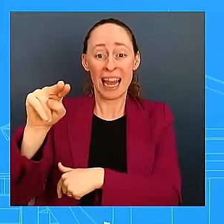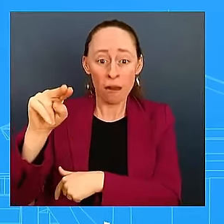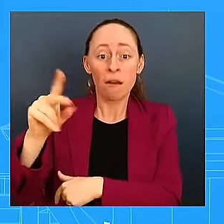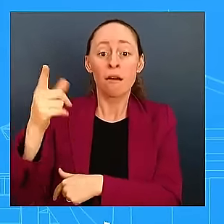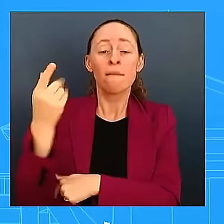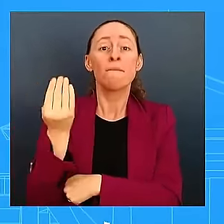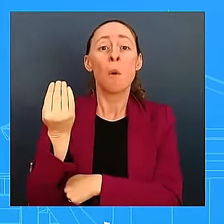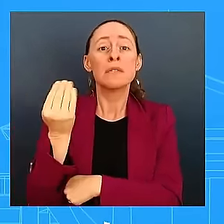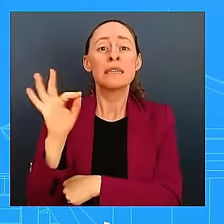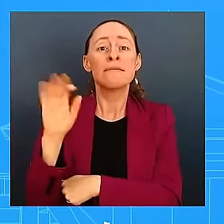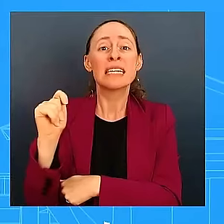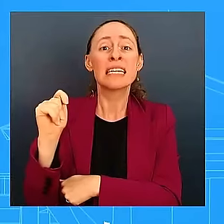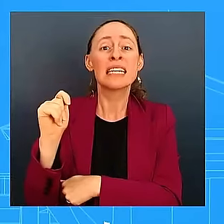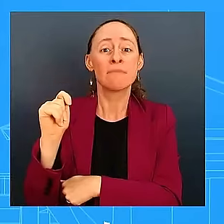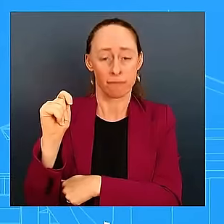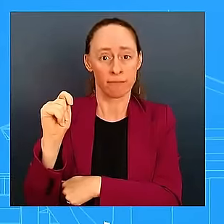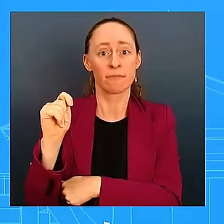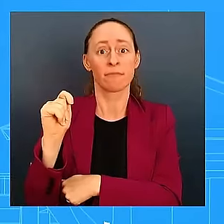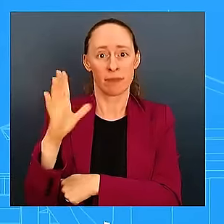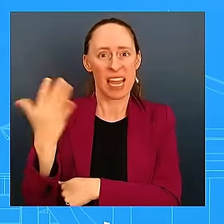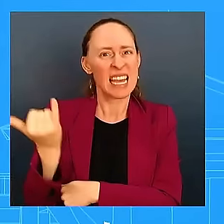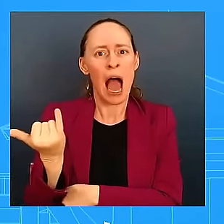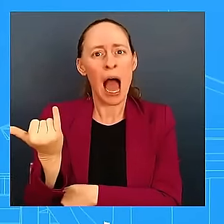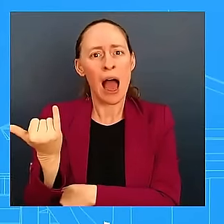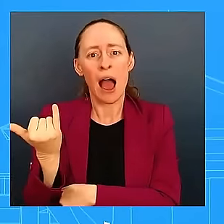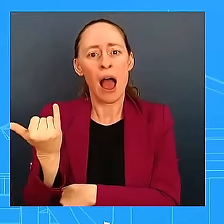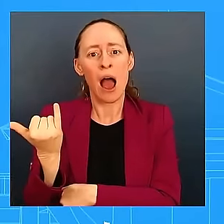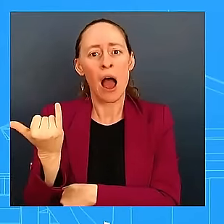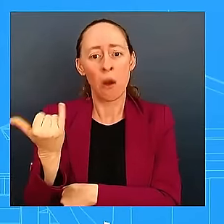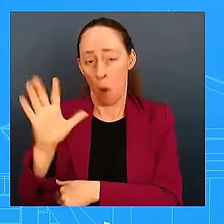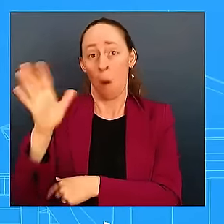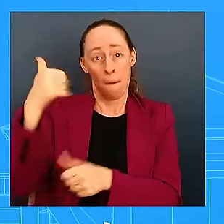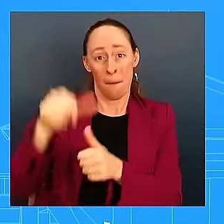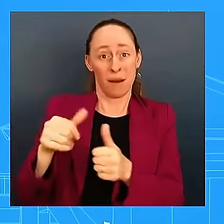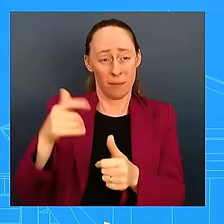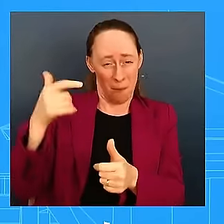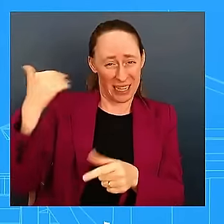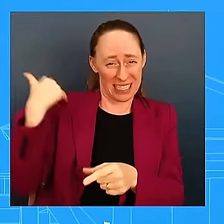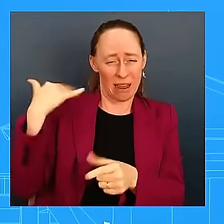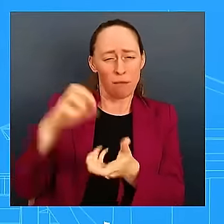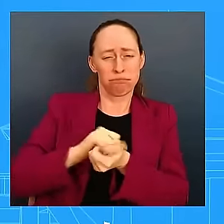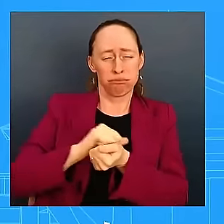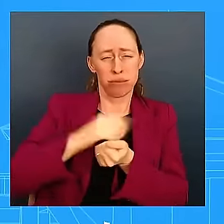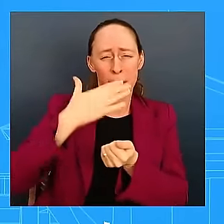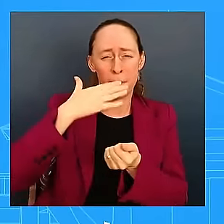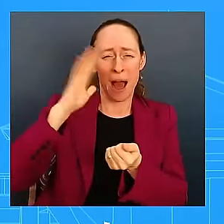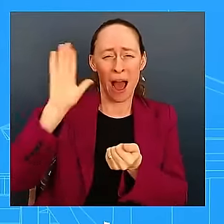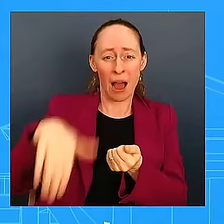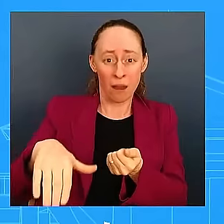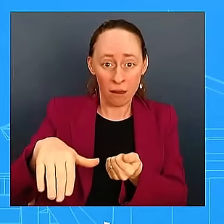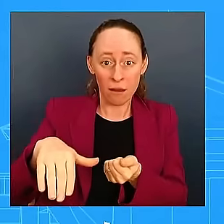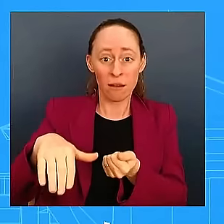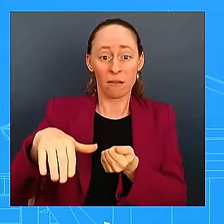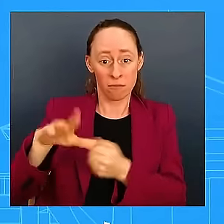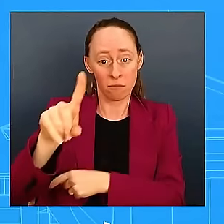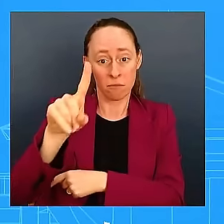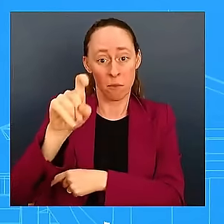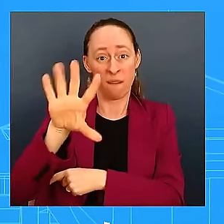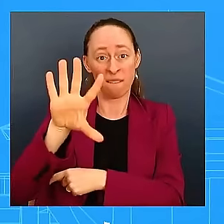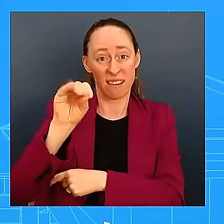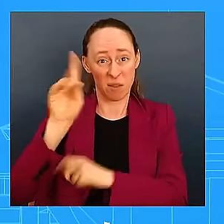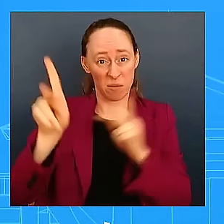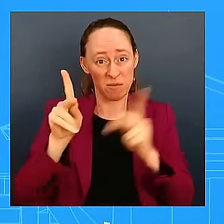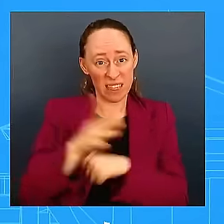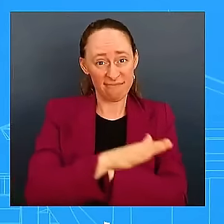amount of destruction in 150 people lost their lives, the majority of them from drowning. So please take